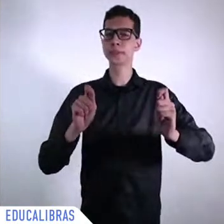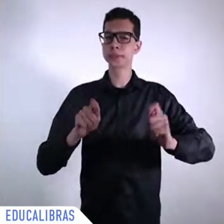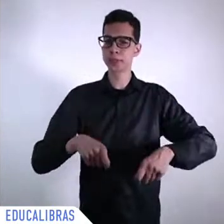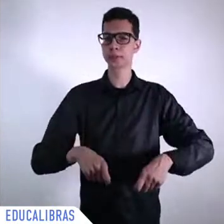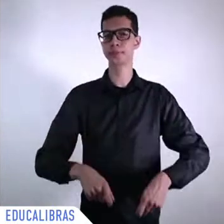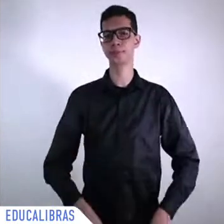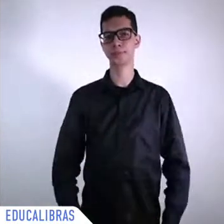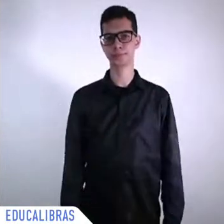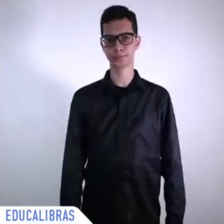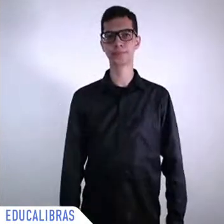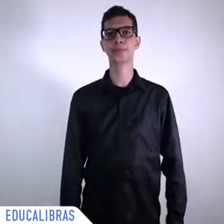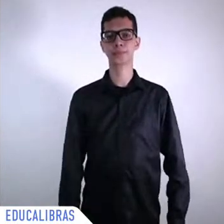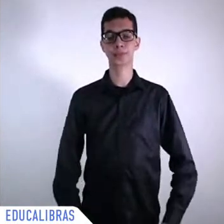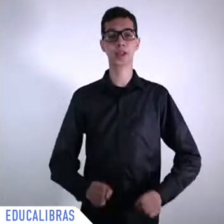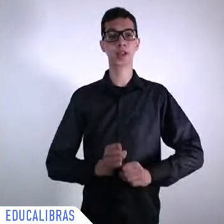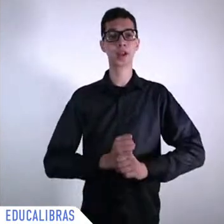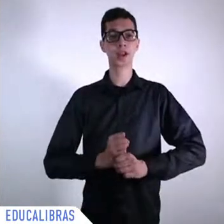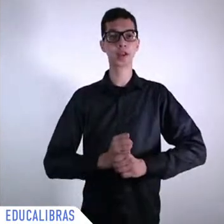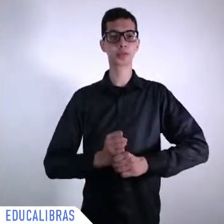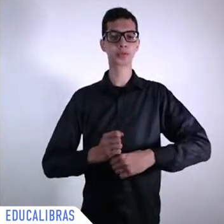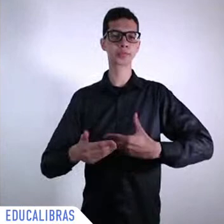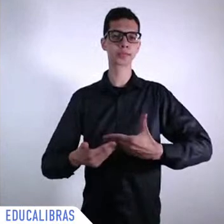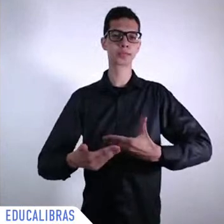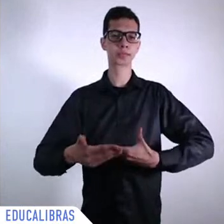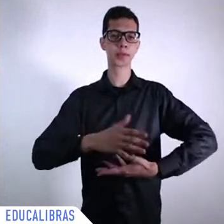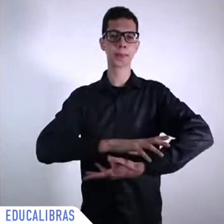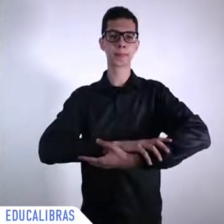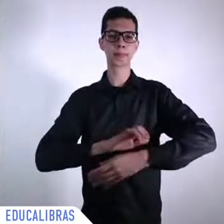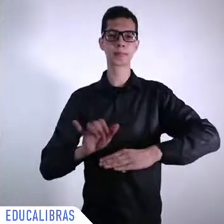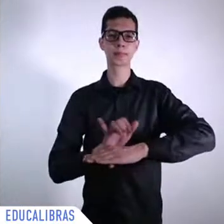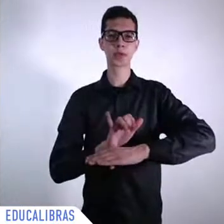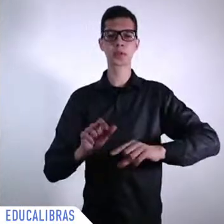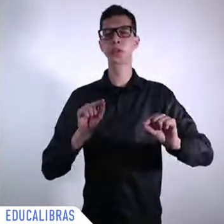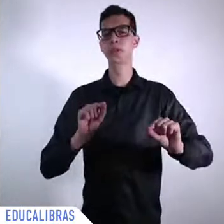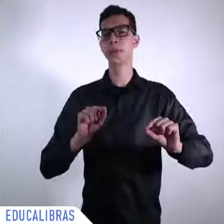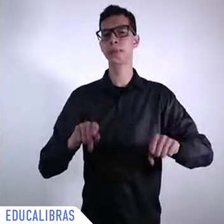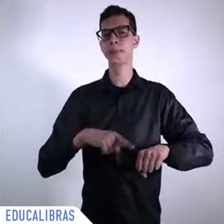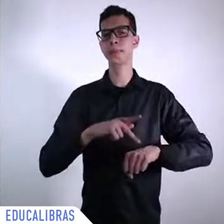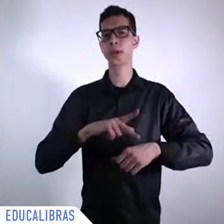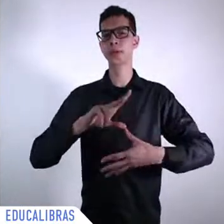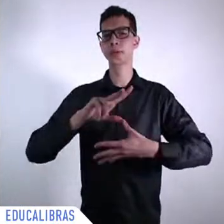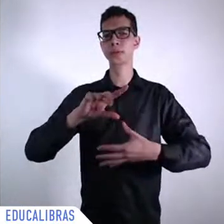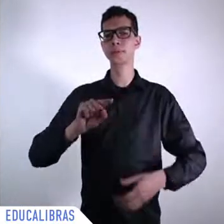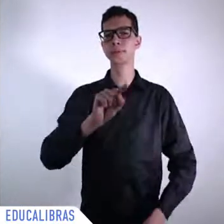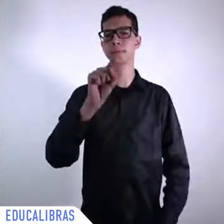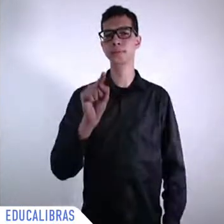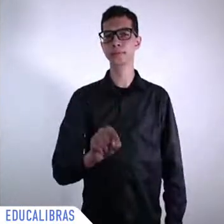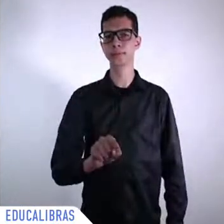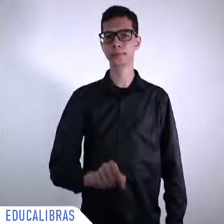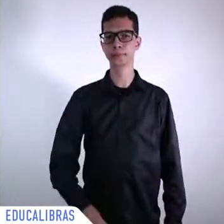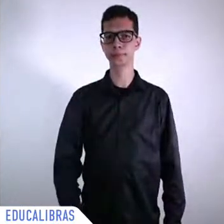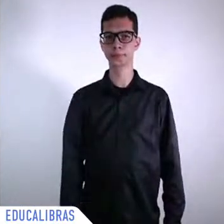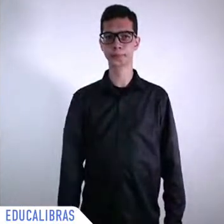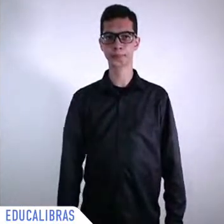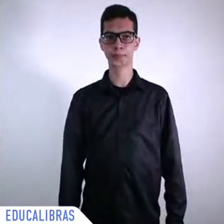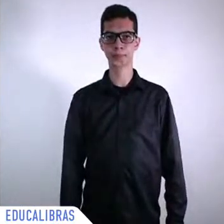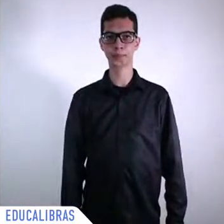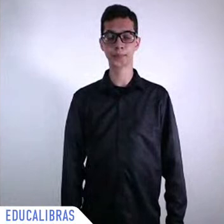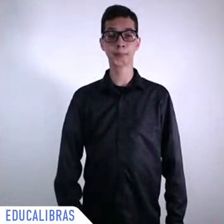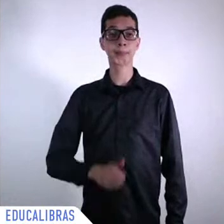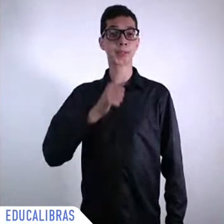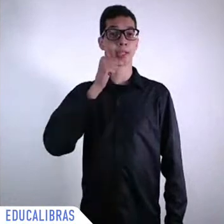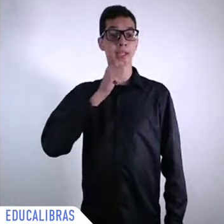I have a question for for Irina is the following what is the role of